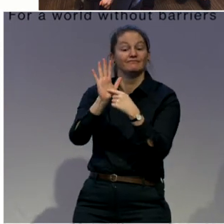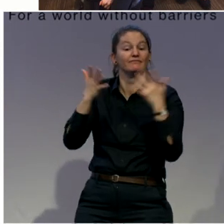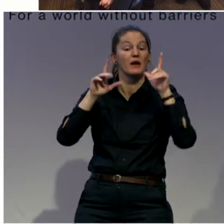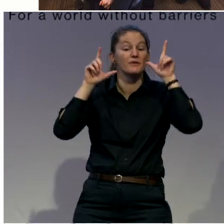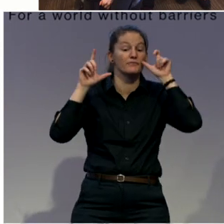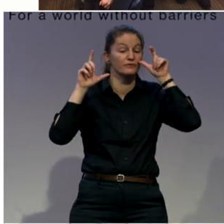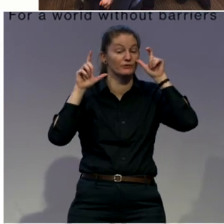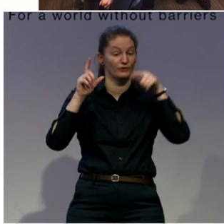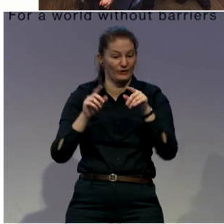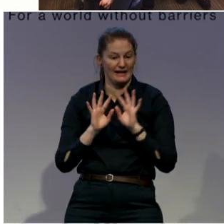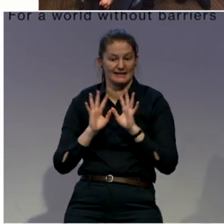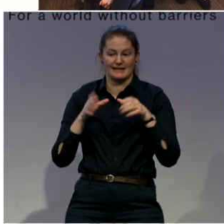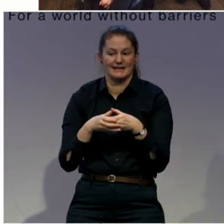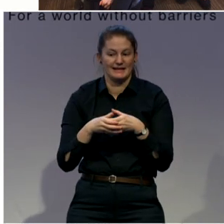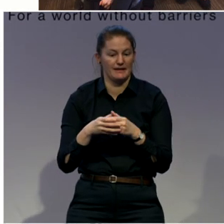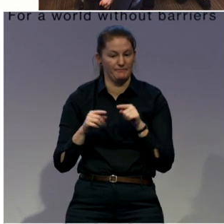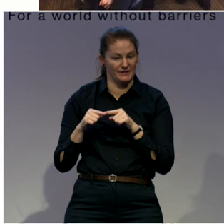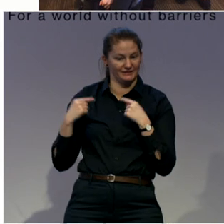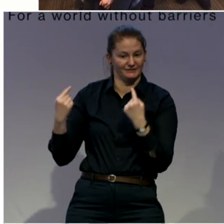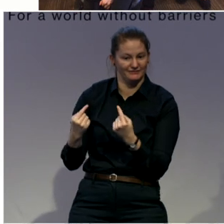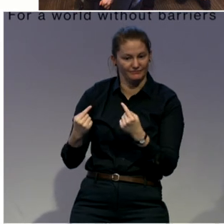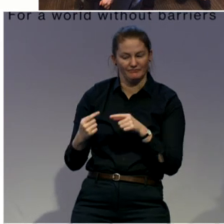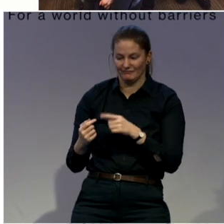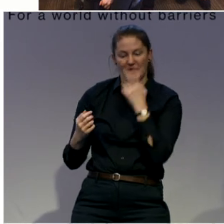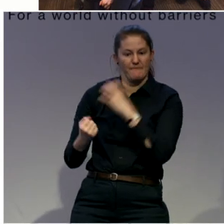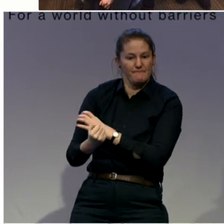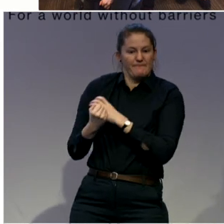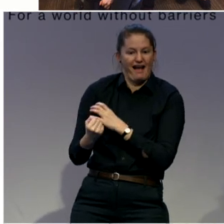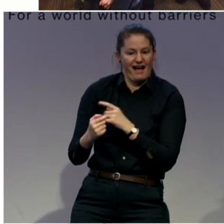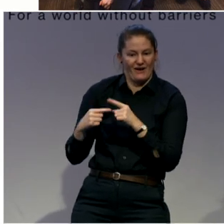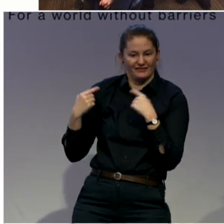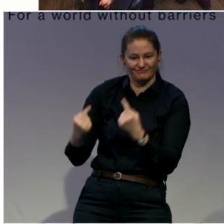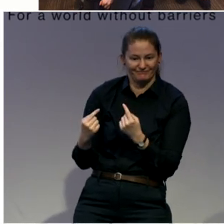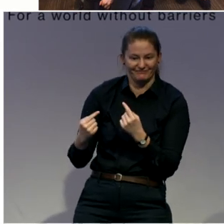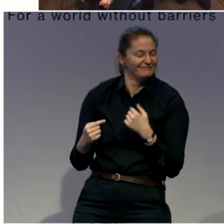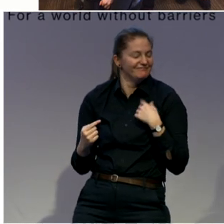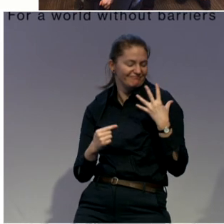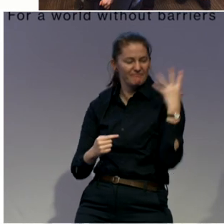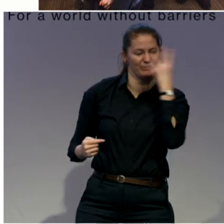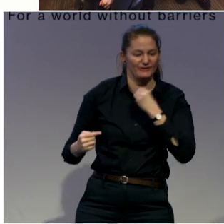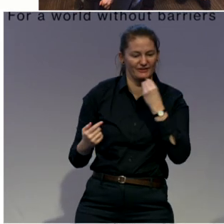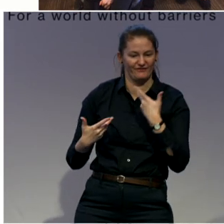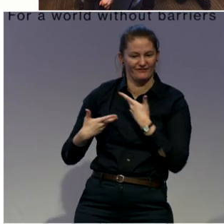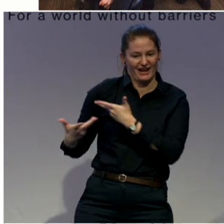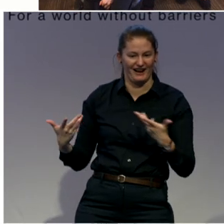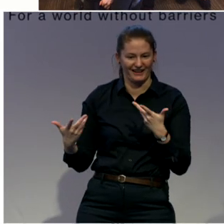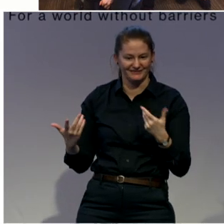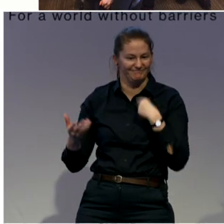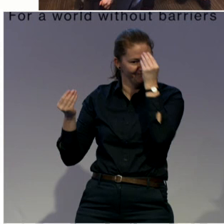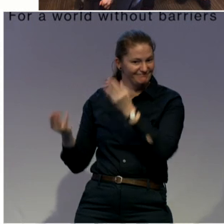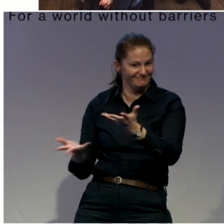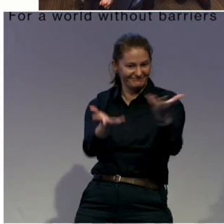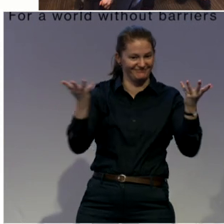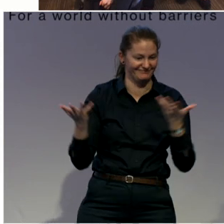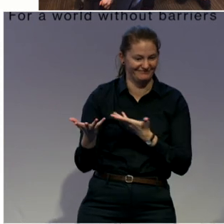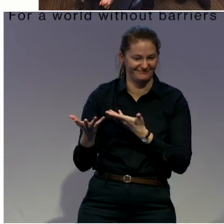so enjoy. Enjoy that. And please, we look forward to working with you. Please reach out to us. We can't